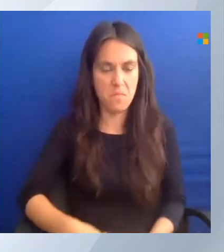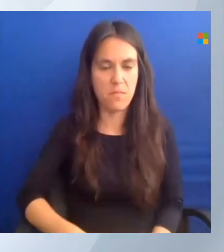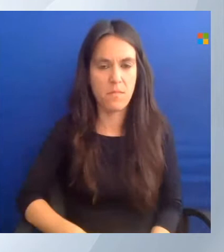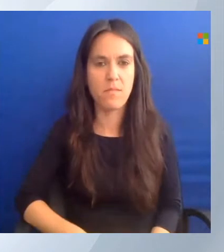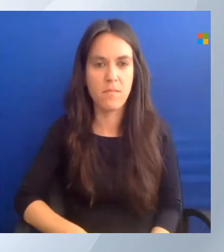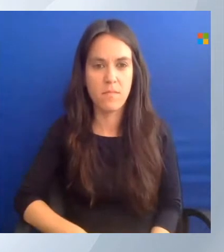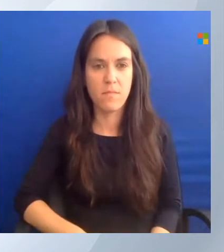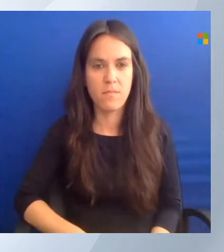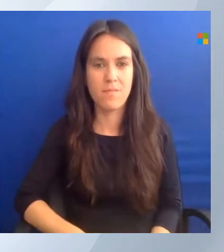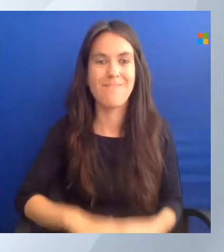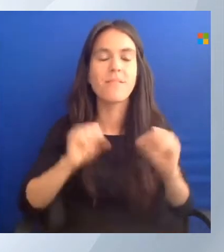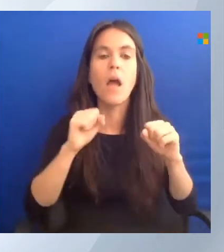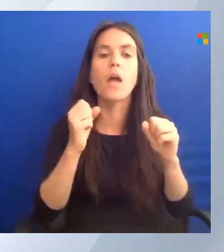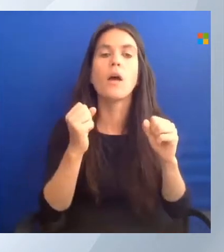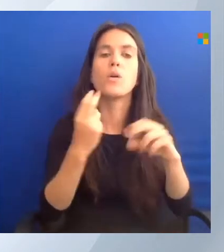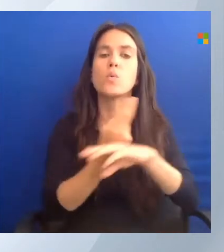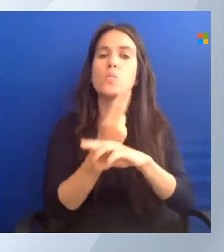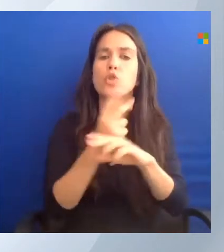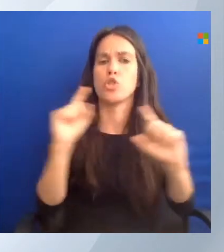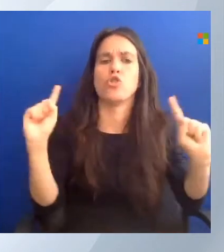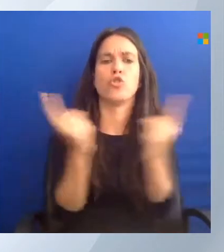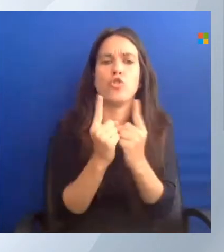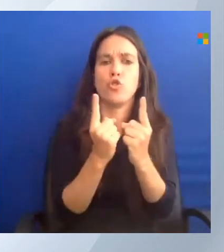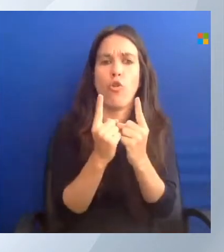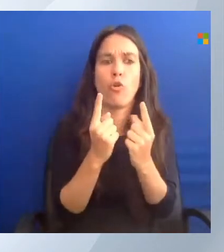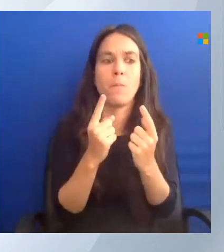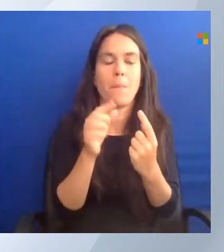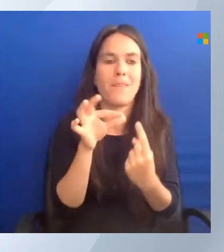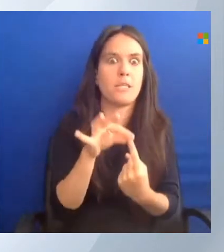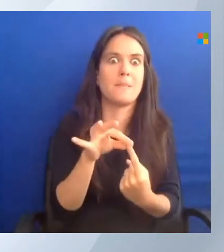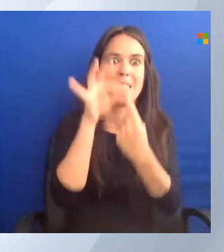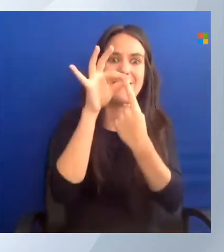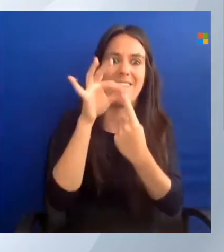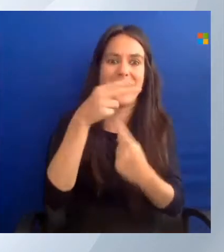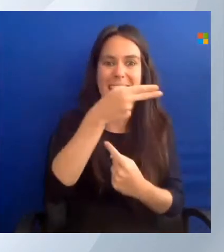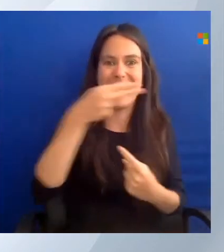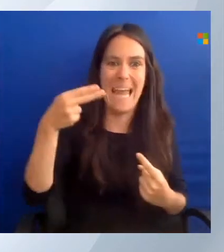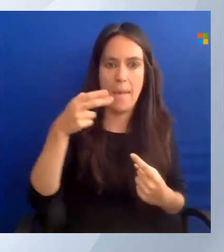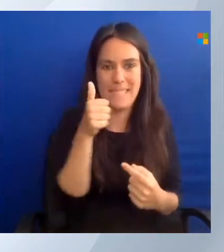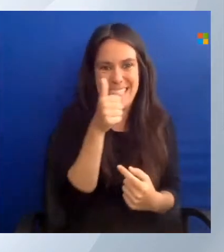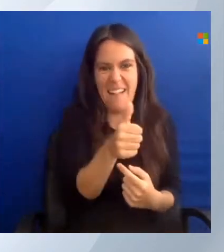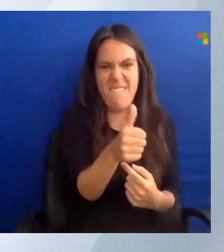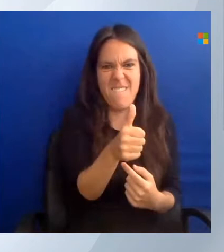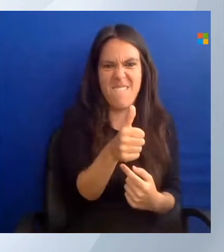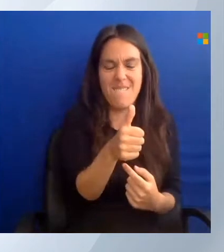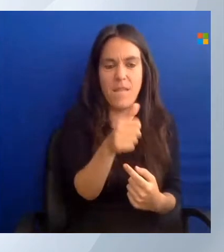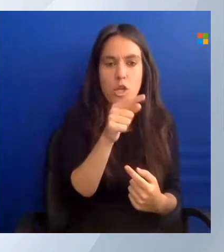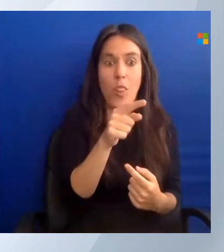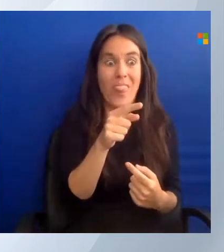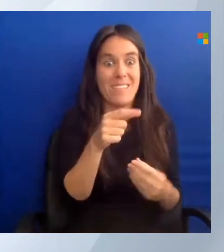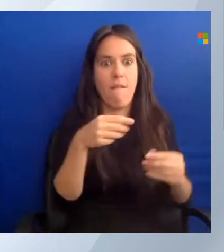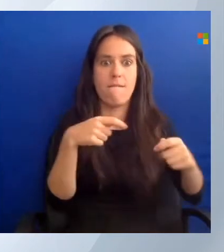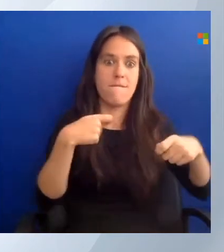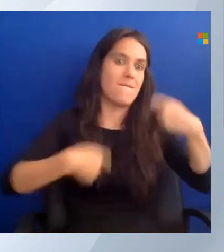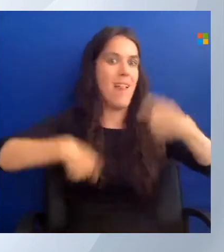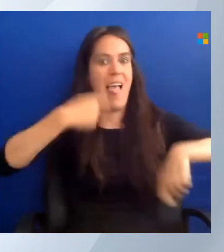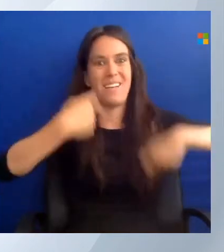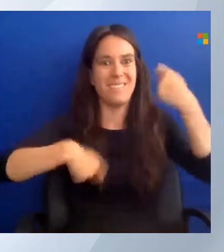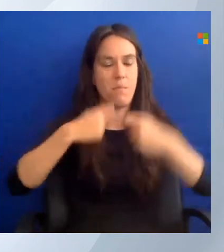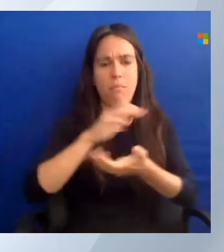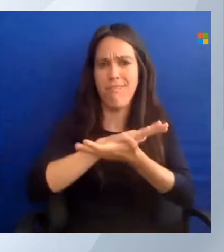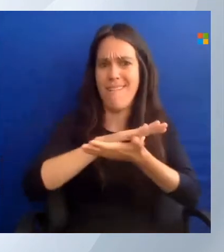short one because it will create a unique name by itself. So that kind of flexibility is pretty nice to use.